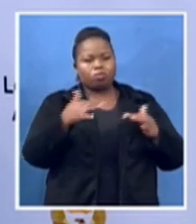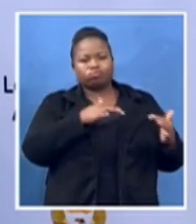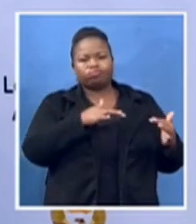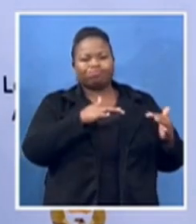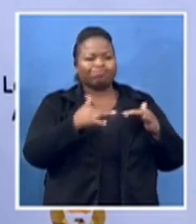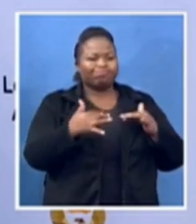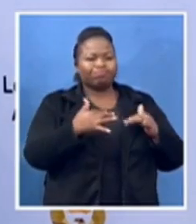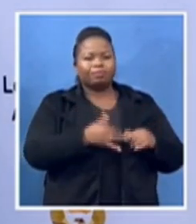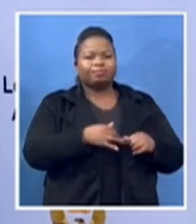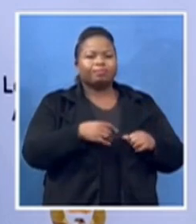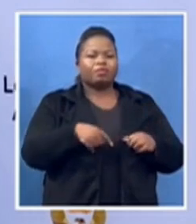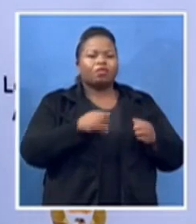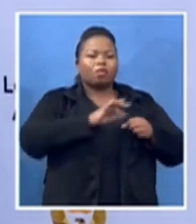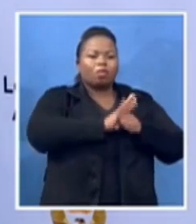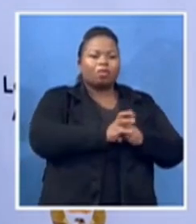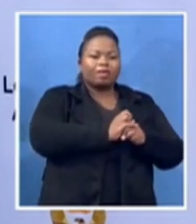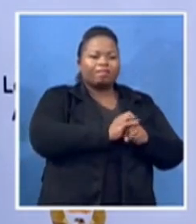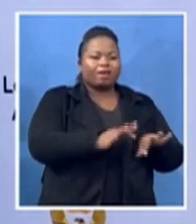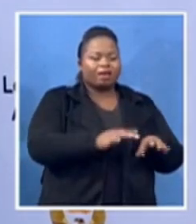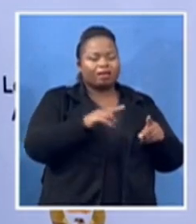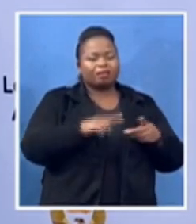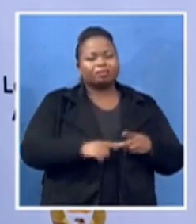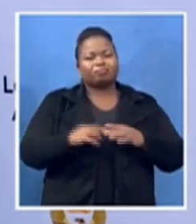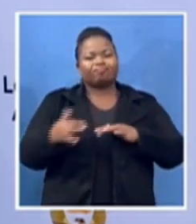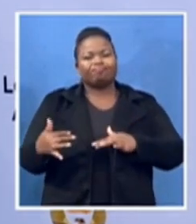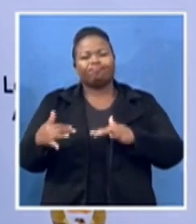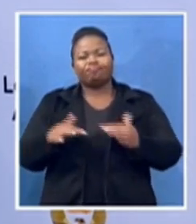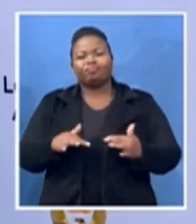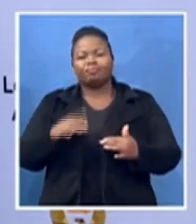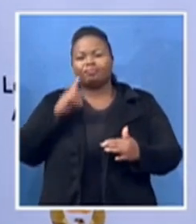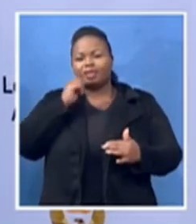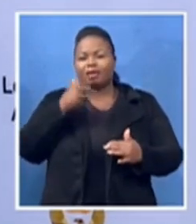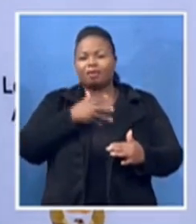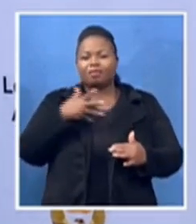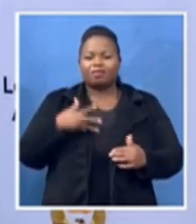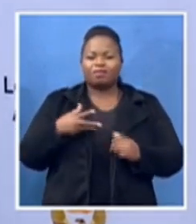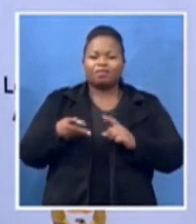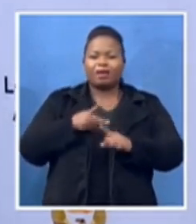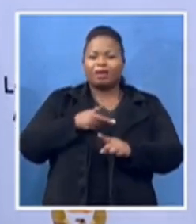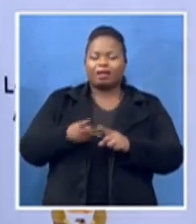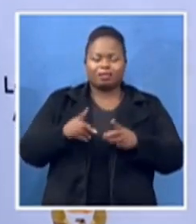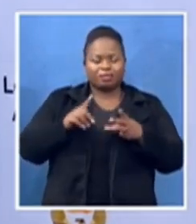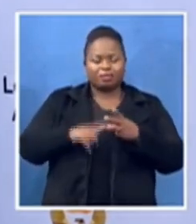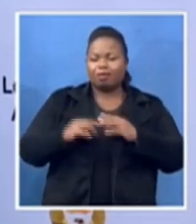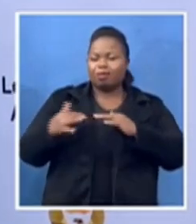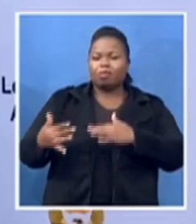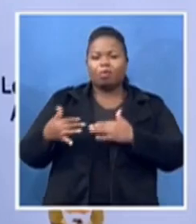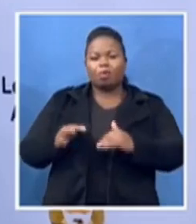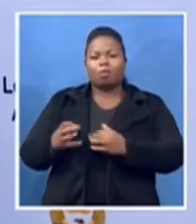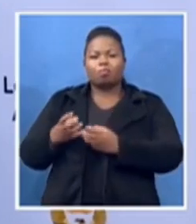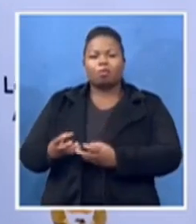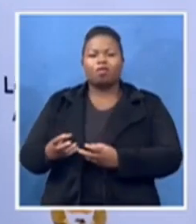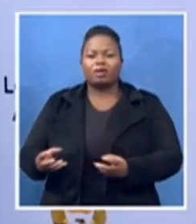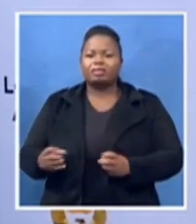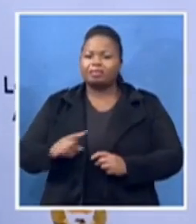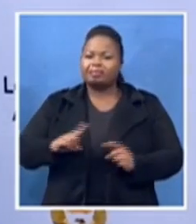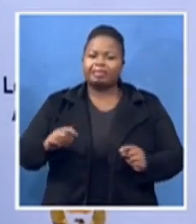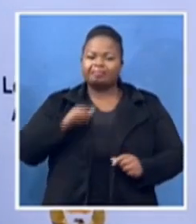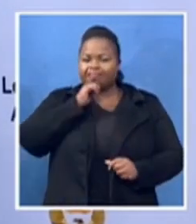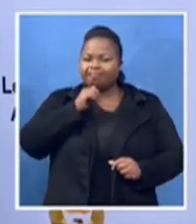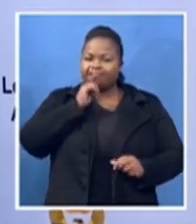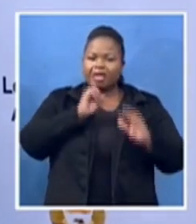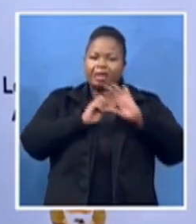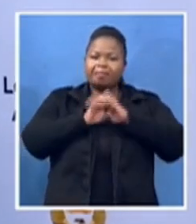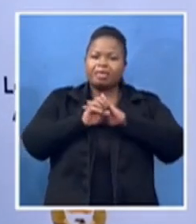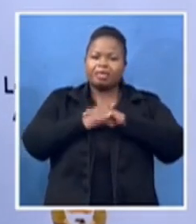the war against poverty but you have made time to be with us in this okay